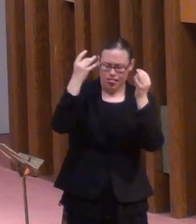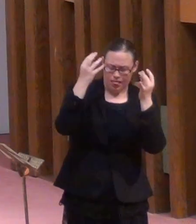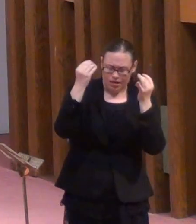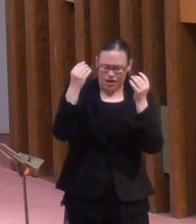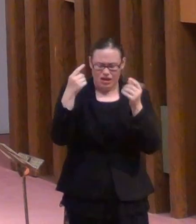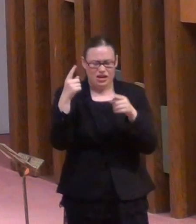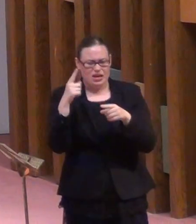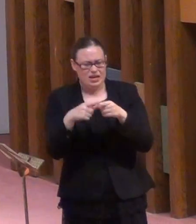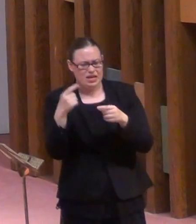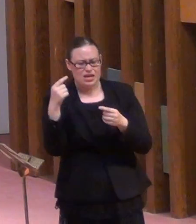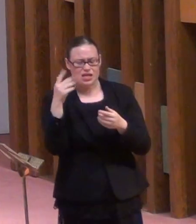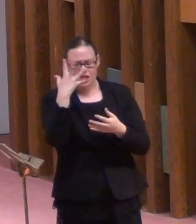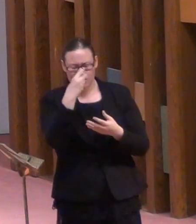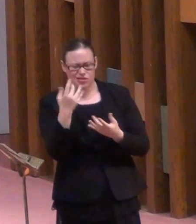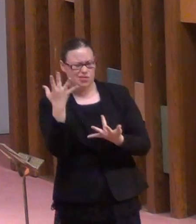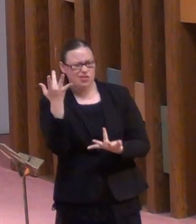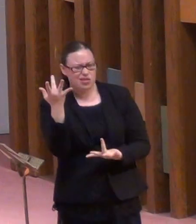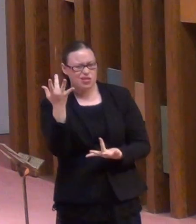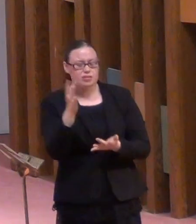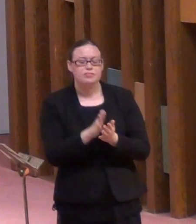Let's see if we can fix that.